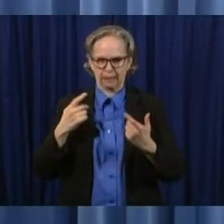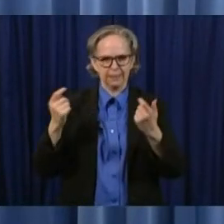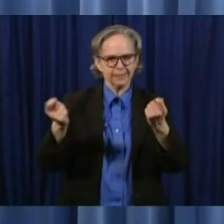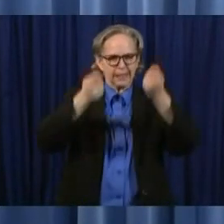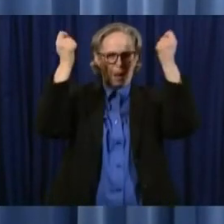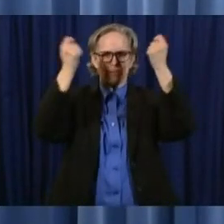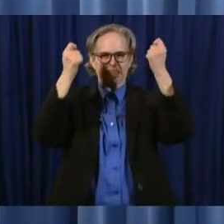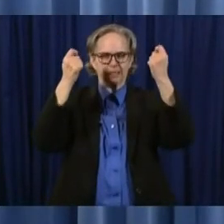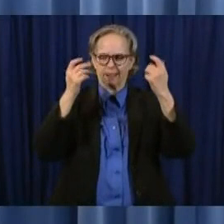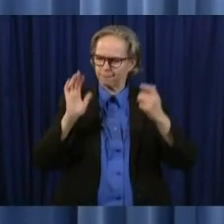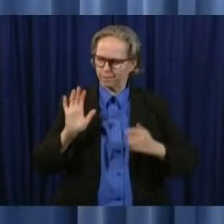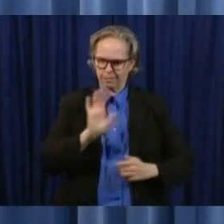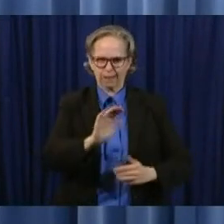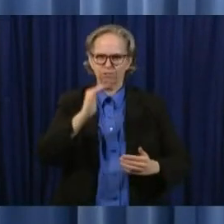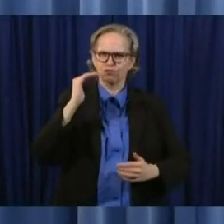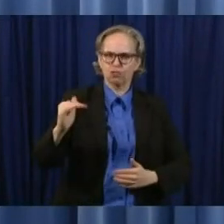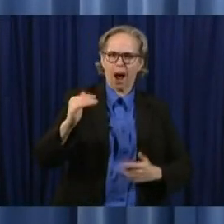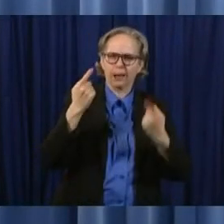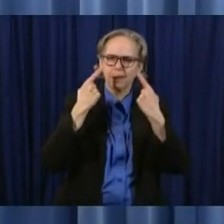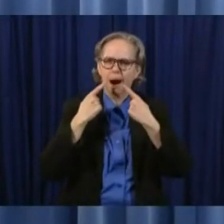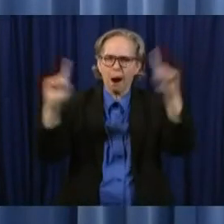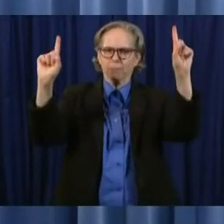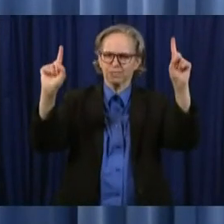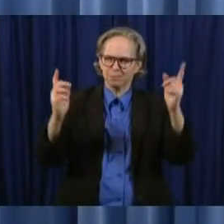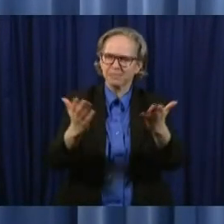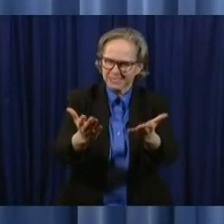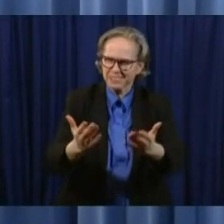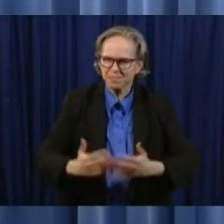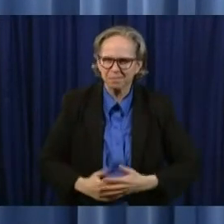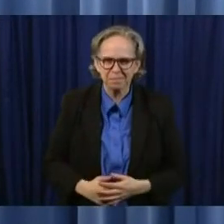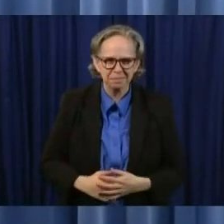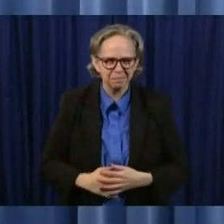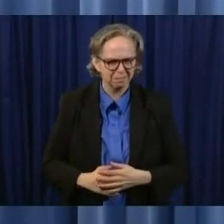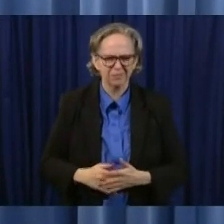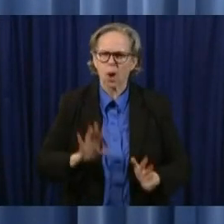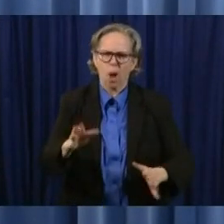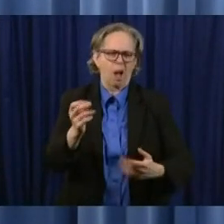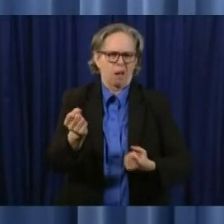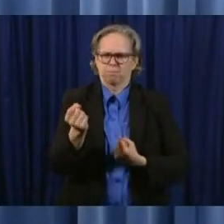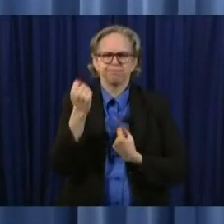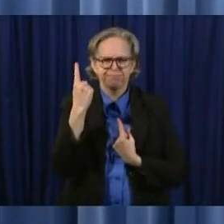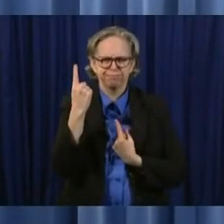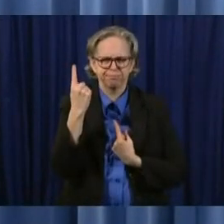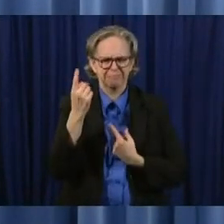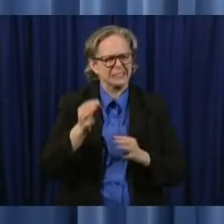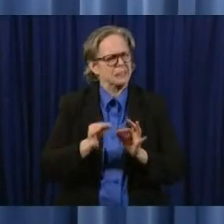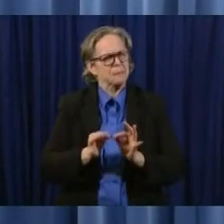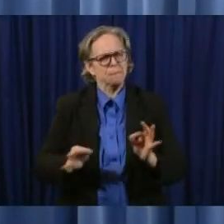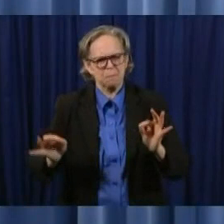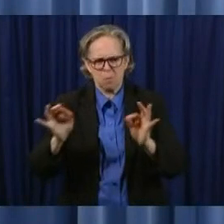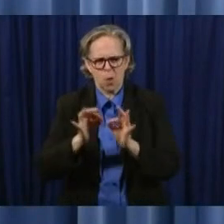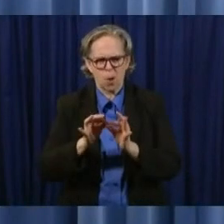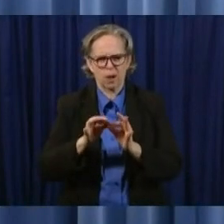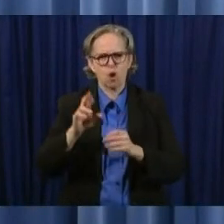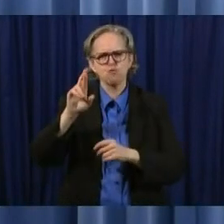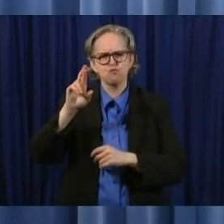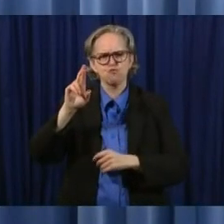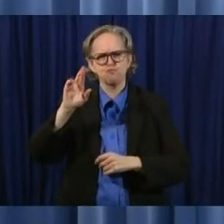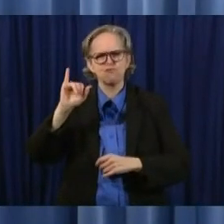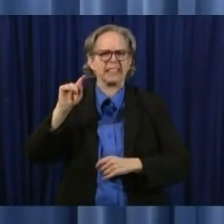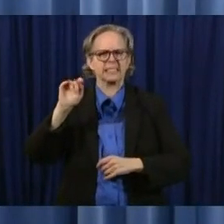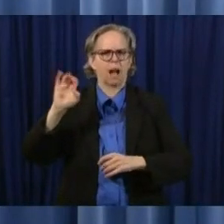their seniors who are graduating we fully understand what an important rite of passage that this is